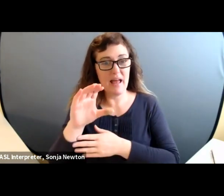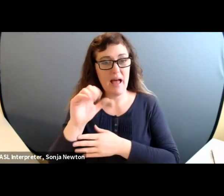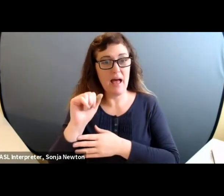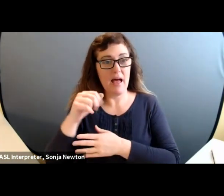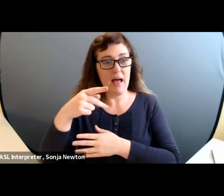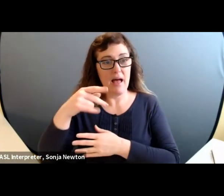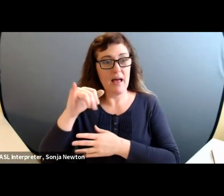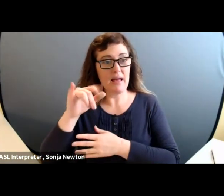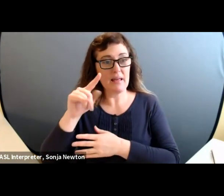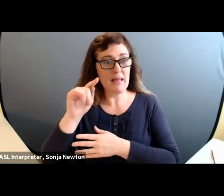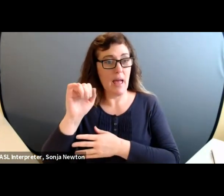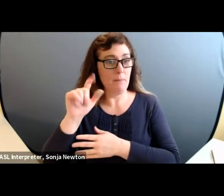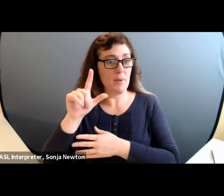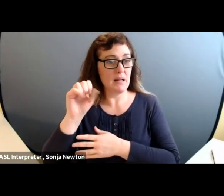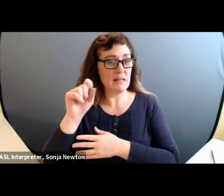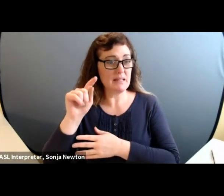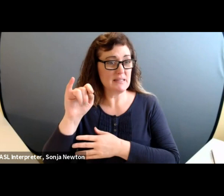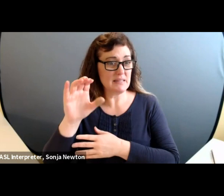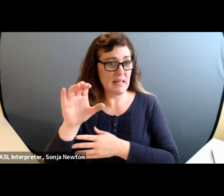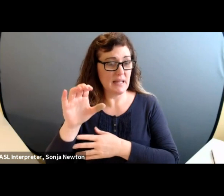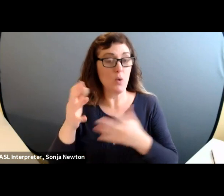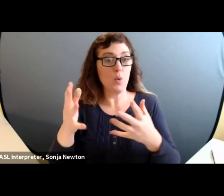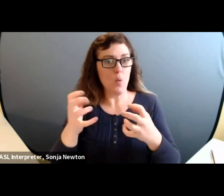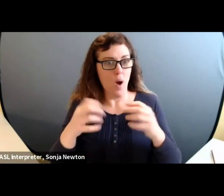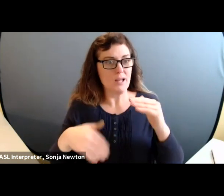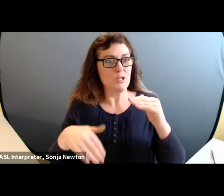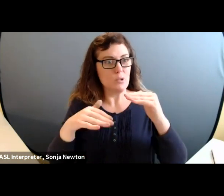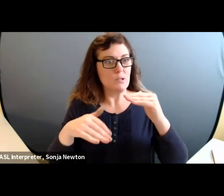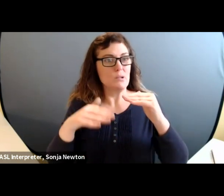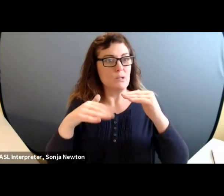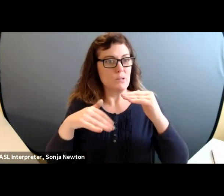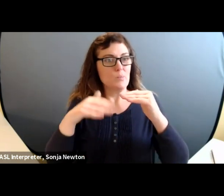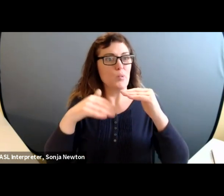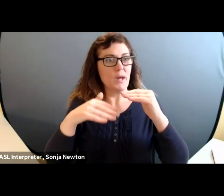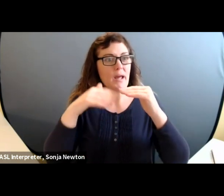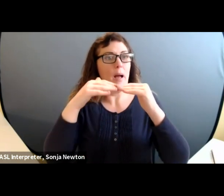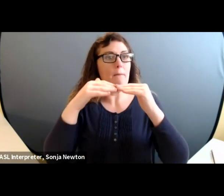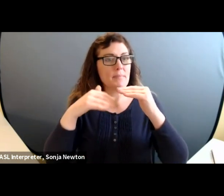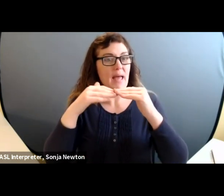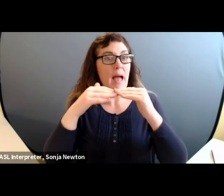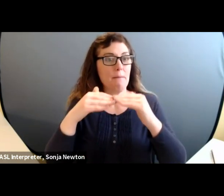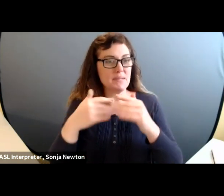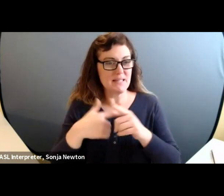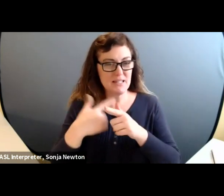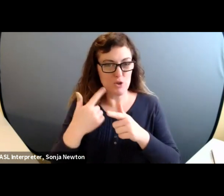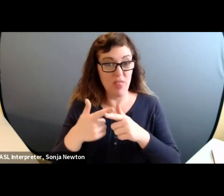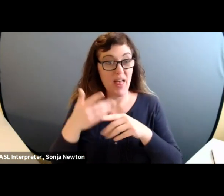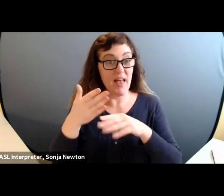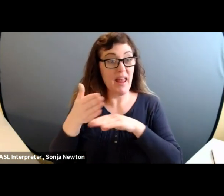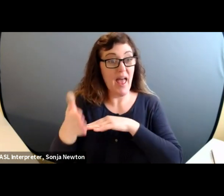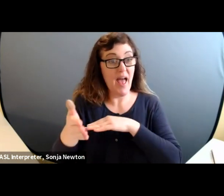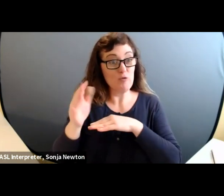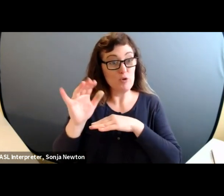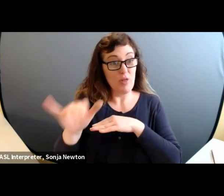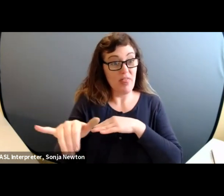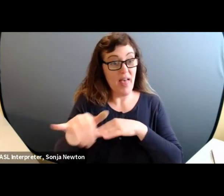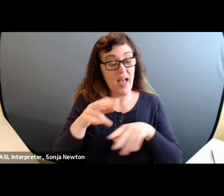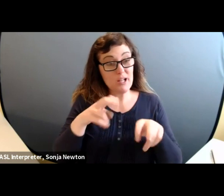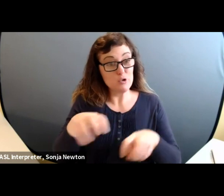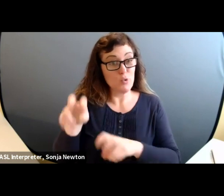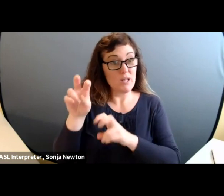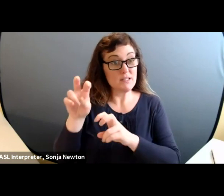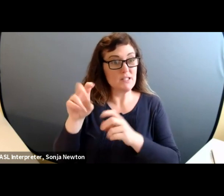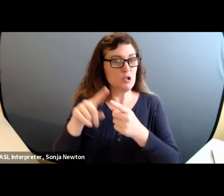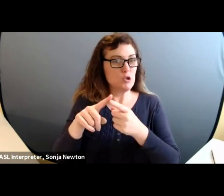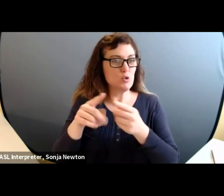of building capacity for our organization, bringing in new donors that we could then afterwards transition into general operating